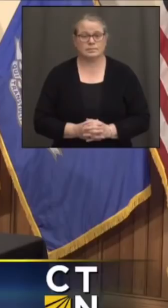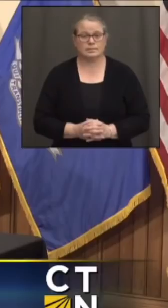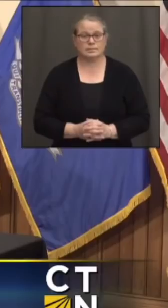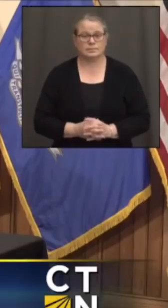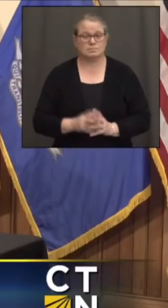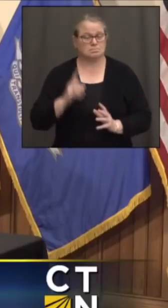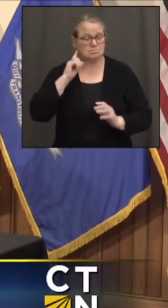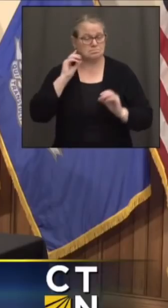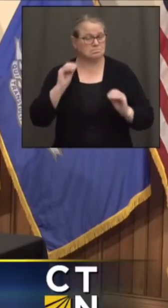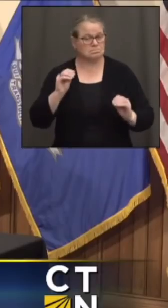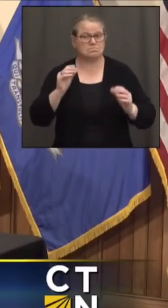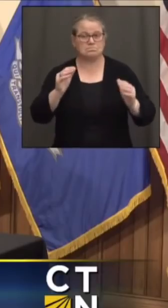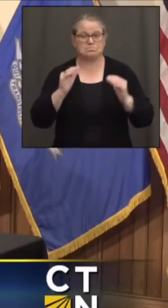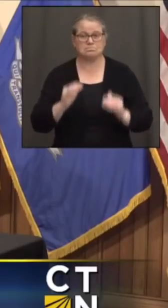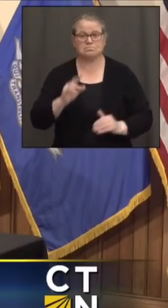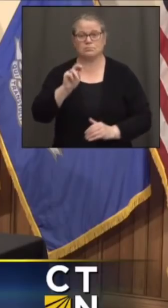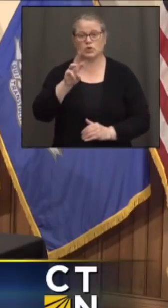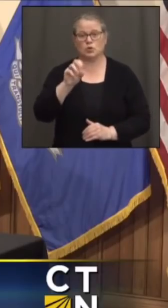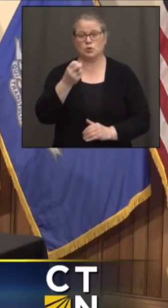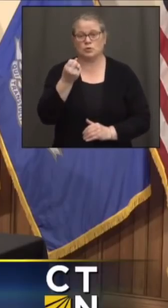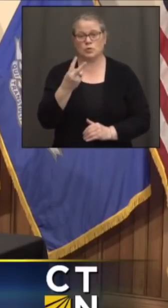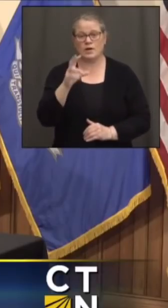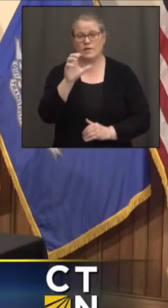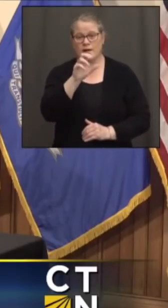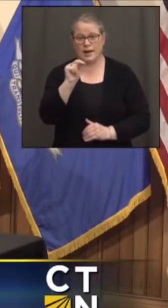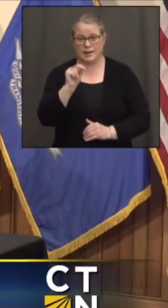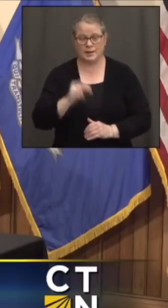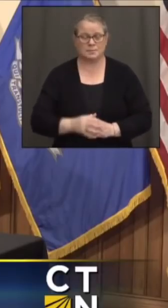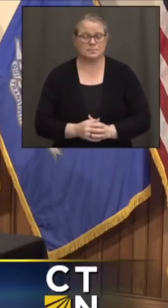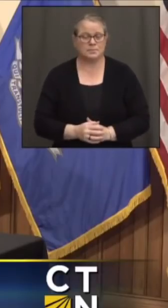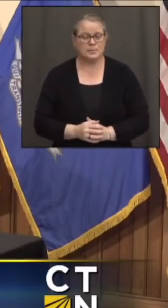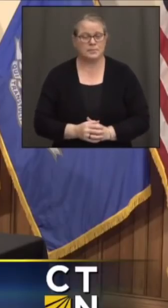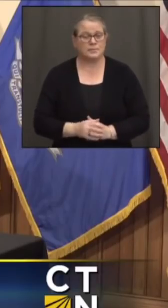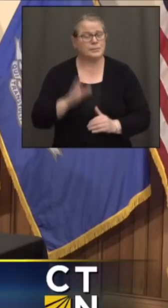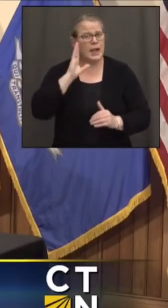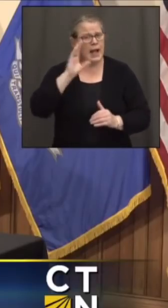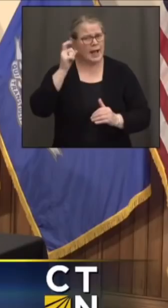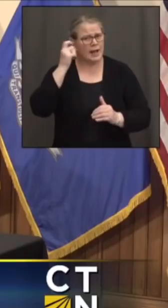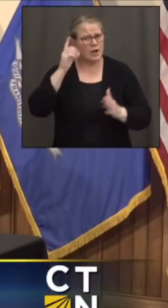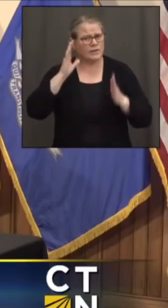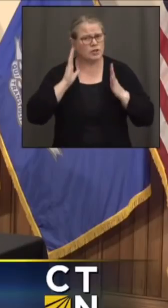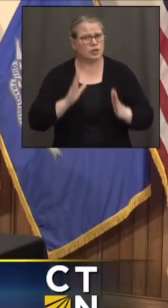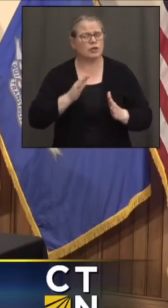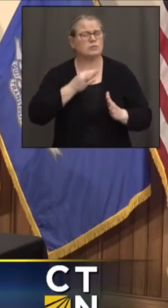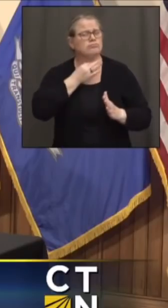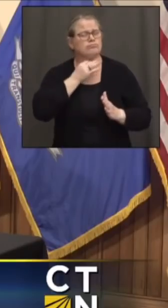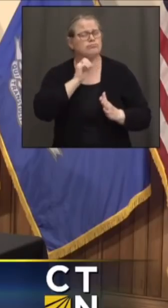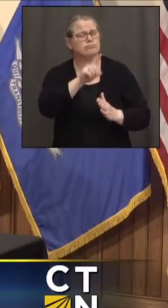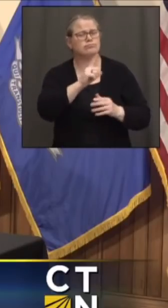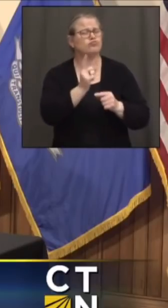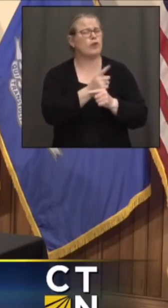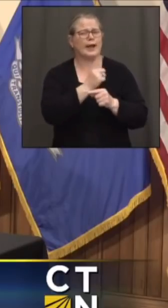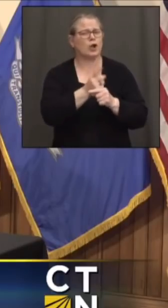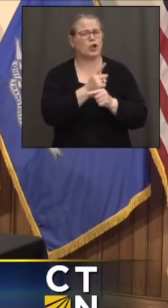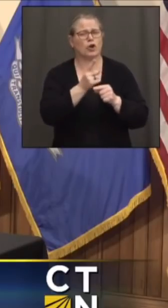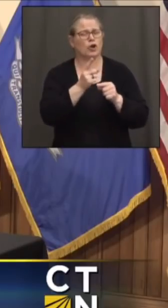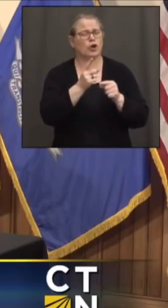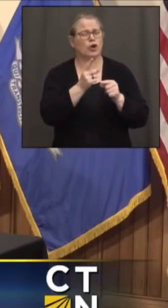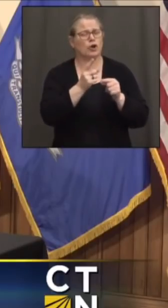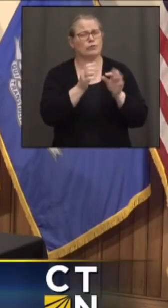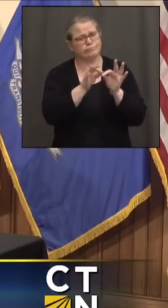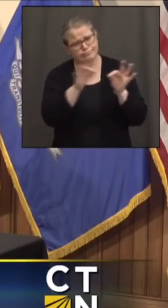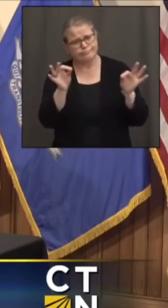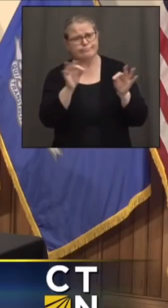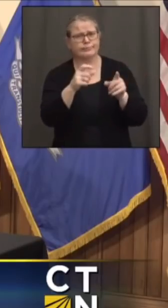News 12, Connecticut. Hi, Governor. Just in really basic layman's terms, can you talk about what you're